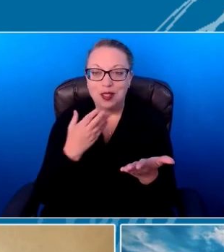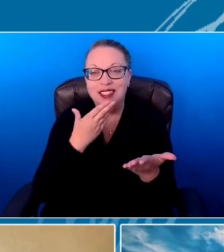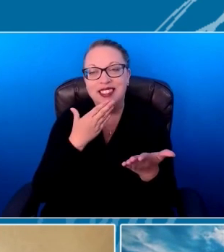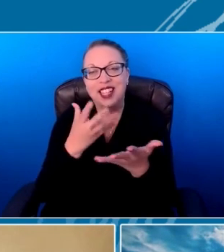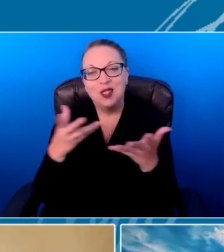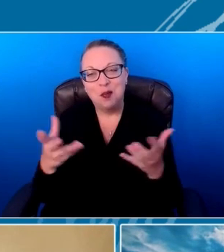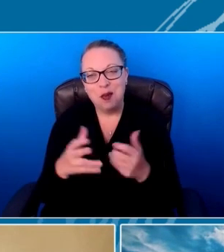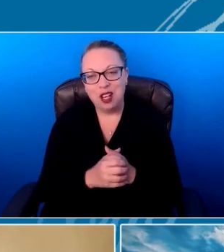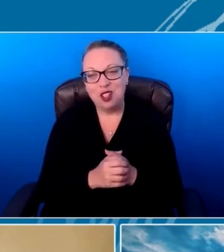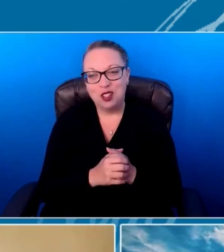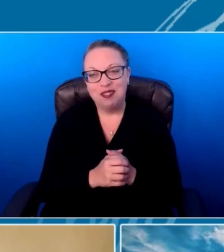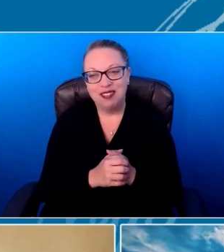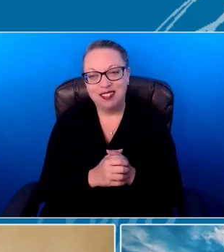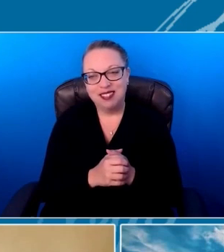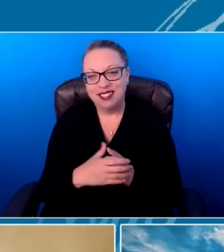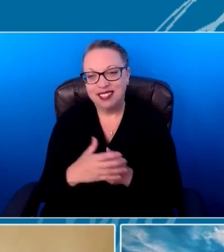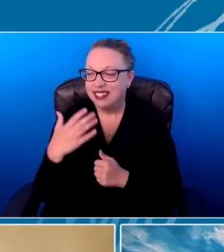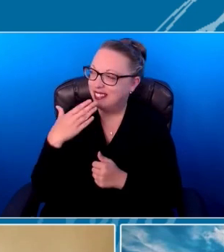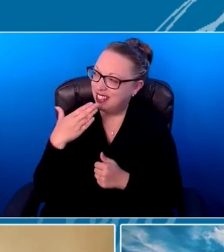Quite welcome. Thank you all.